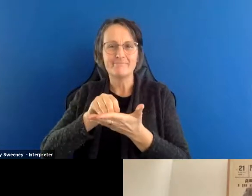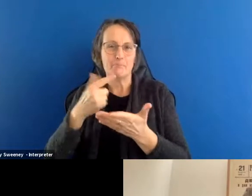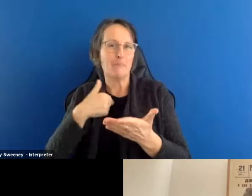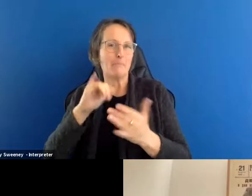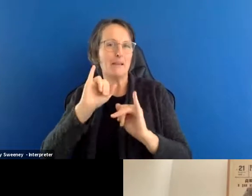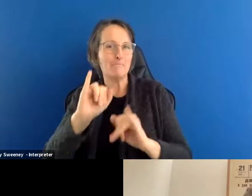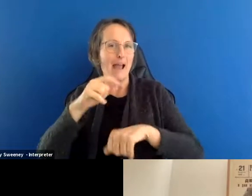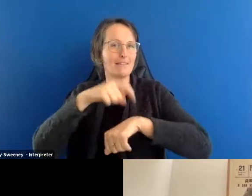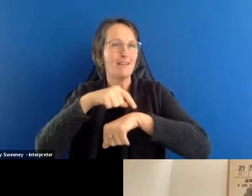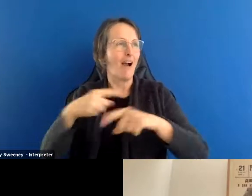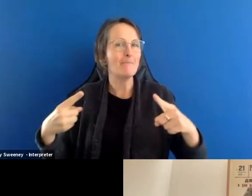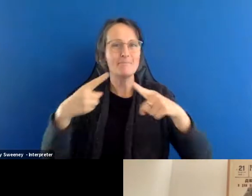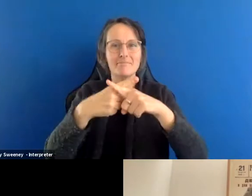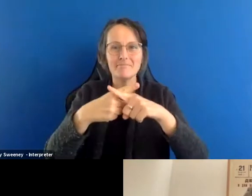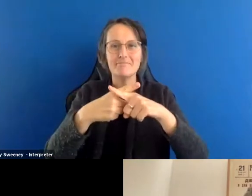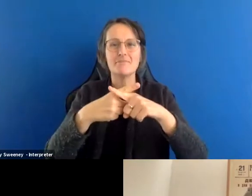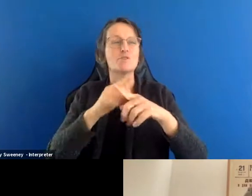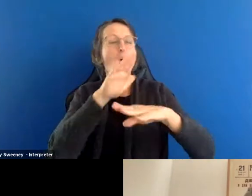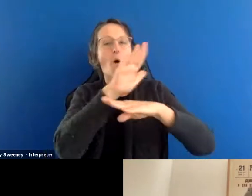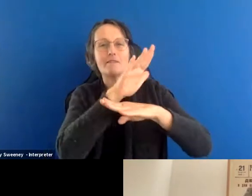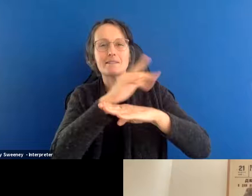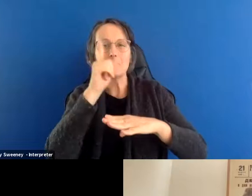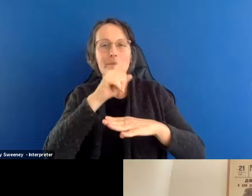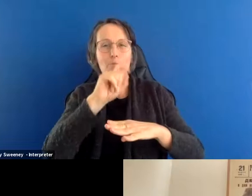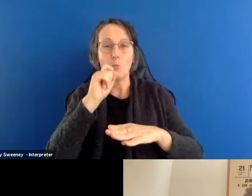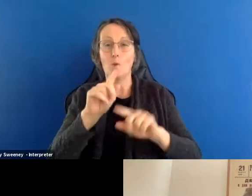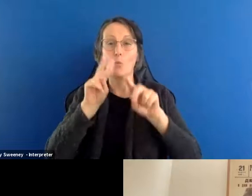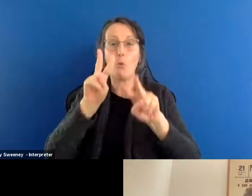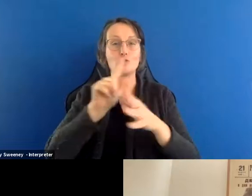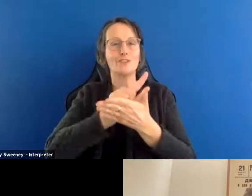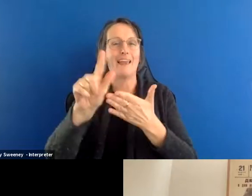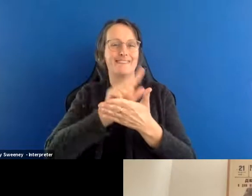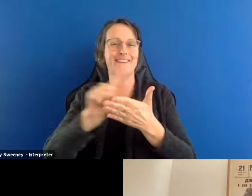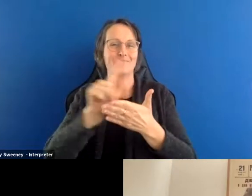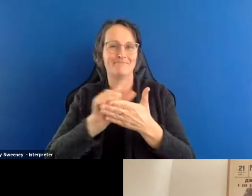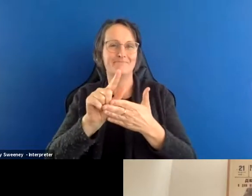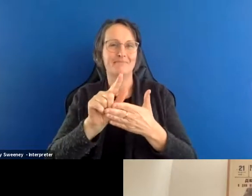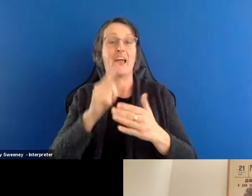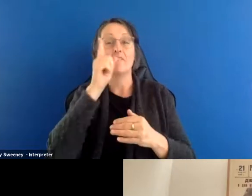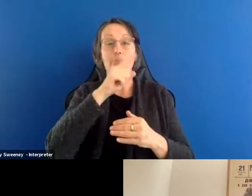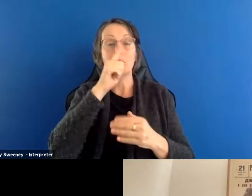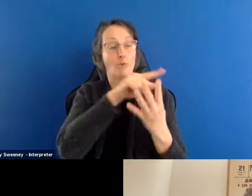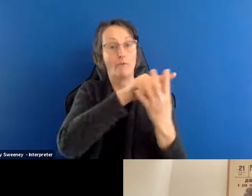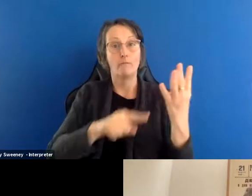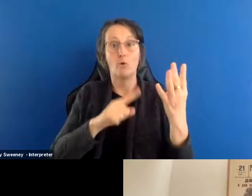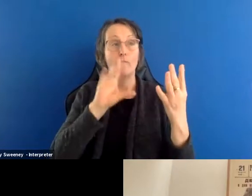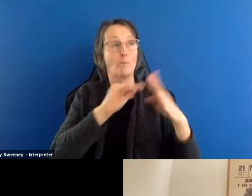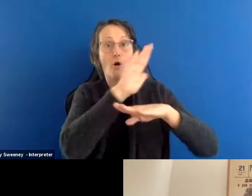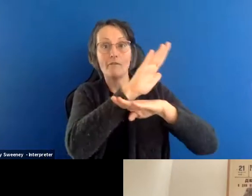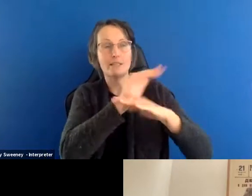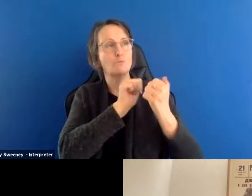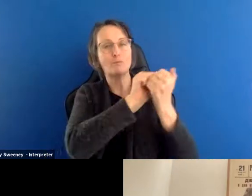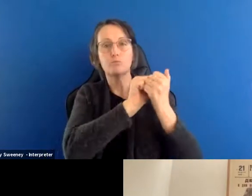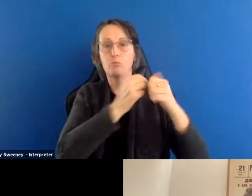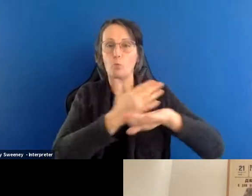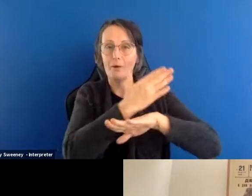To Nancy Coole, Jen Bervin, Erica Van Horn, Ted Hendrickson, who are our collaborators on this project. And also to say